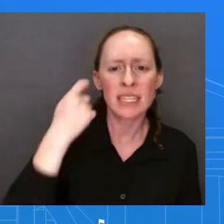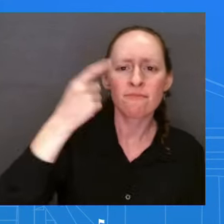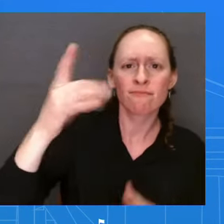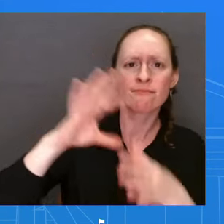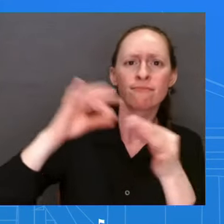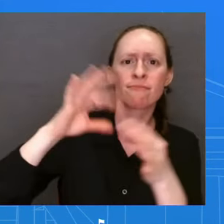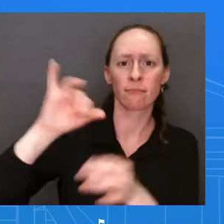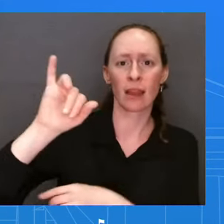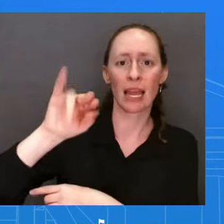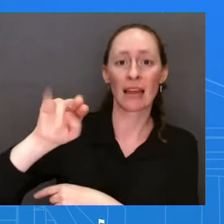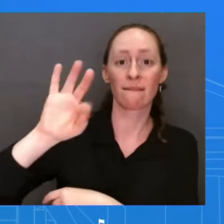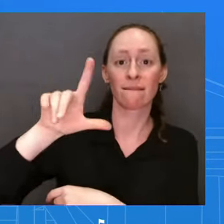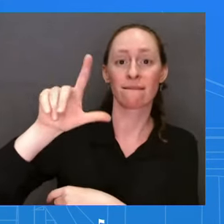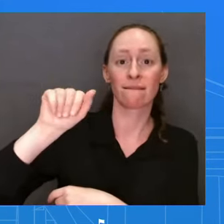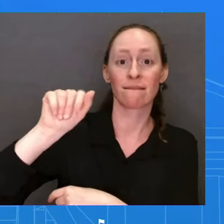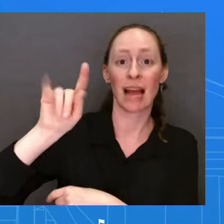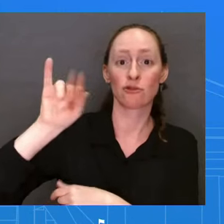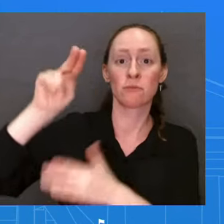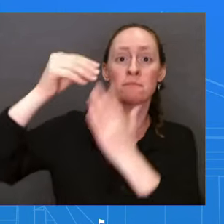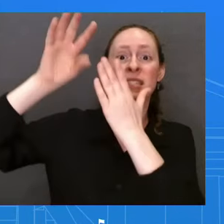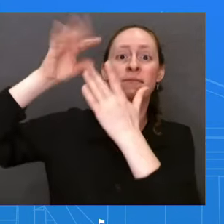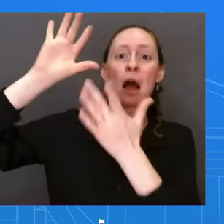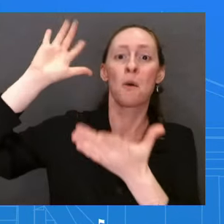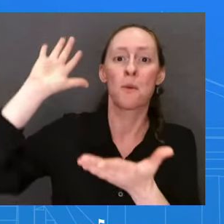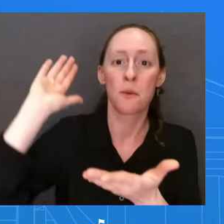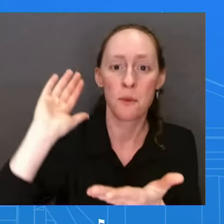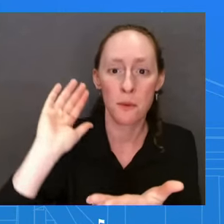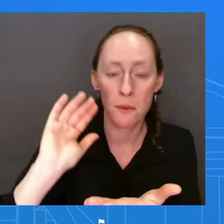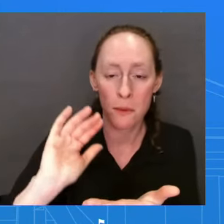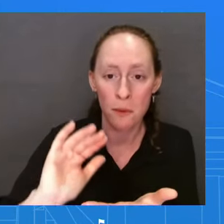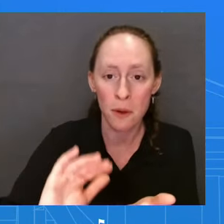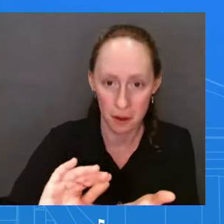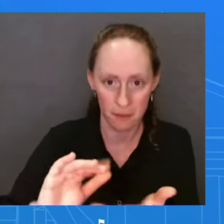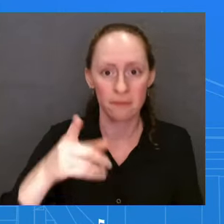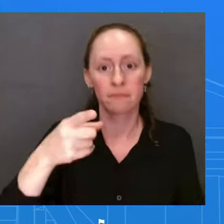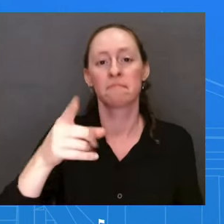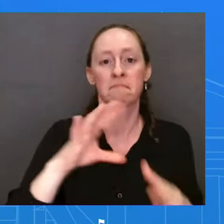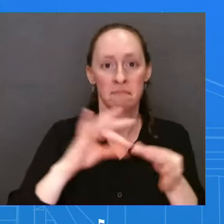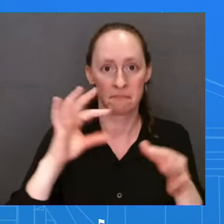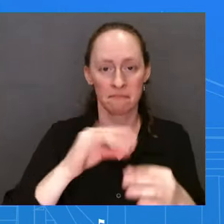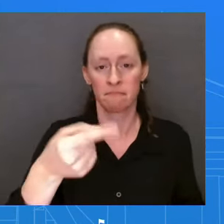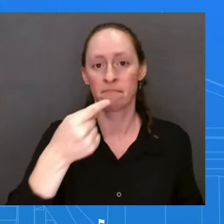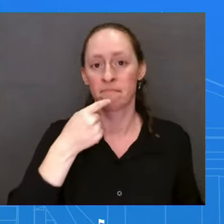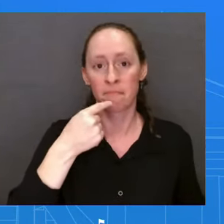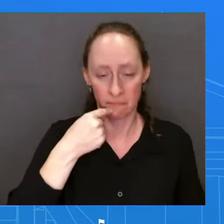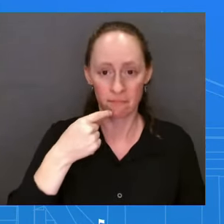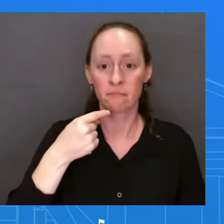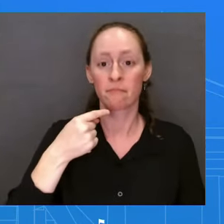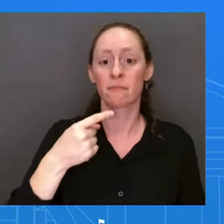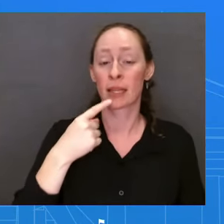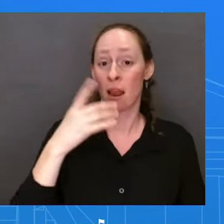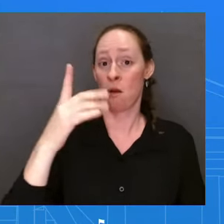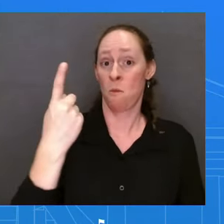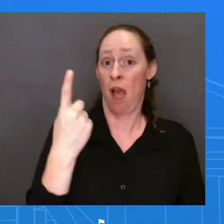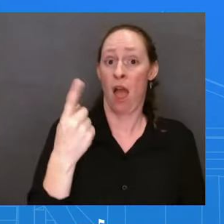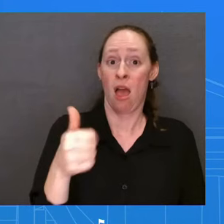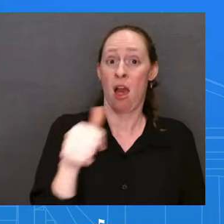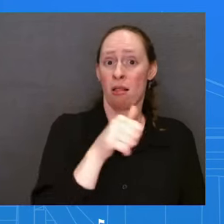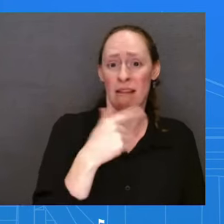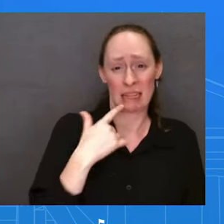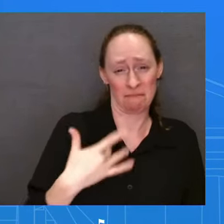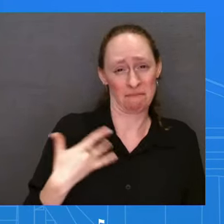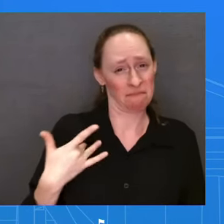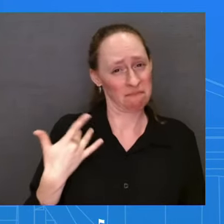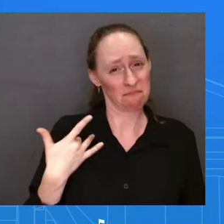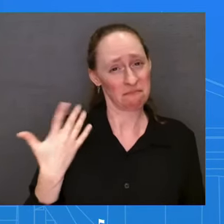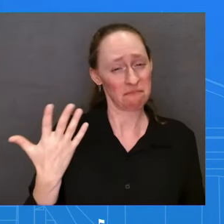today that we think it'll take federal officials all of this year and all of next year into 2025 before they get inflation in